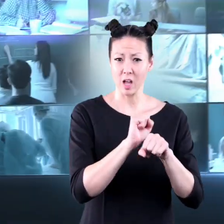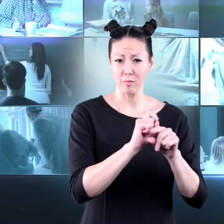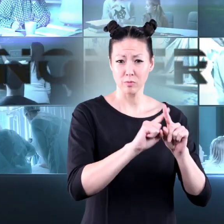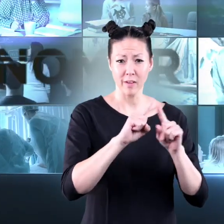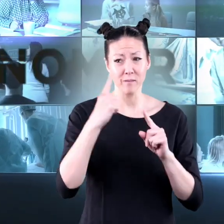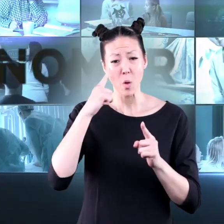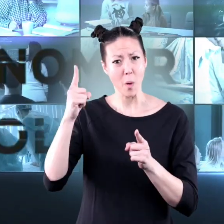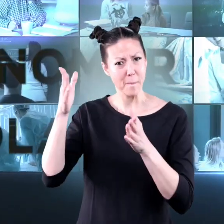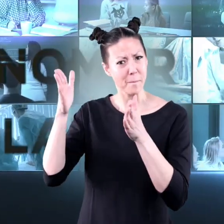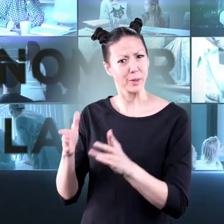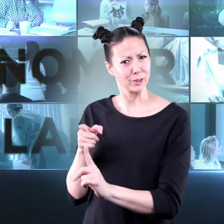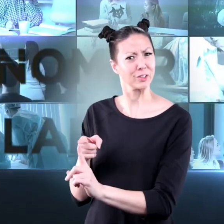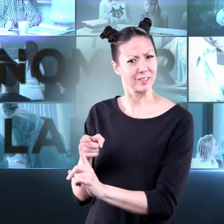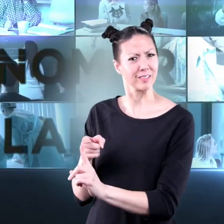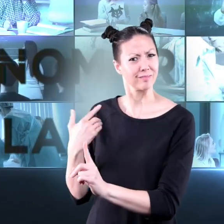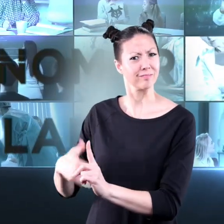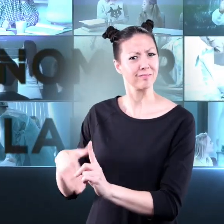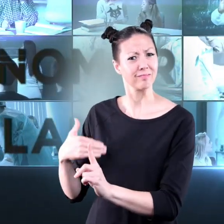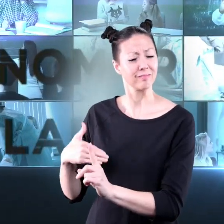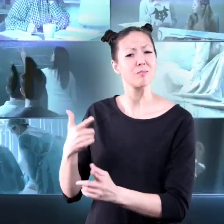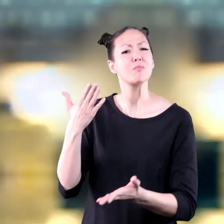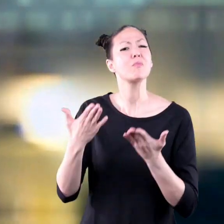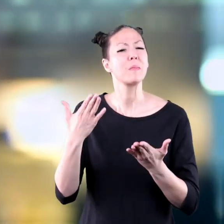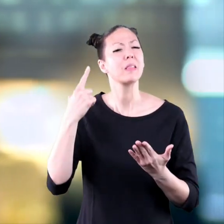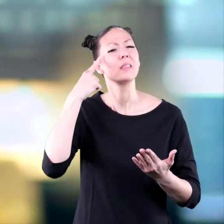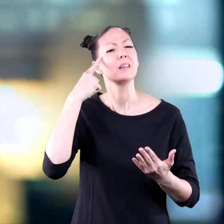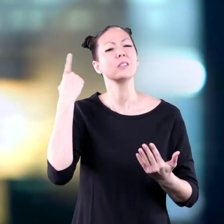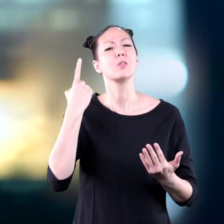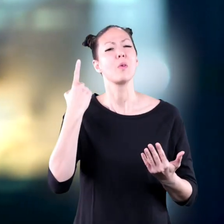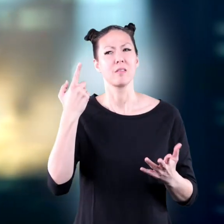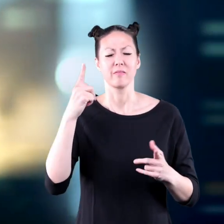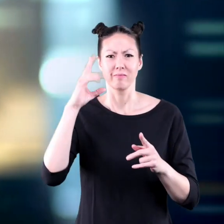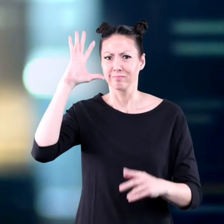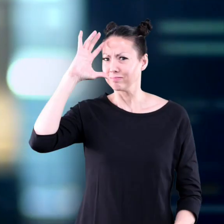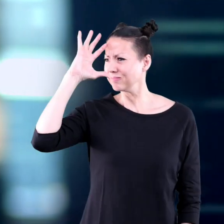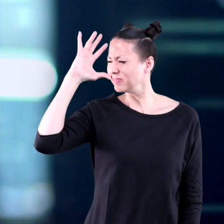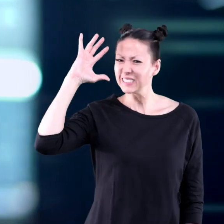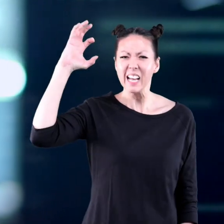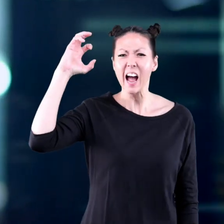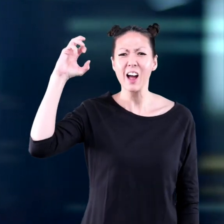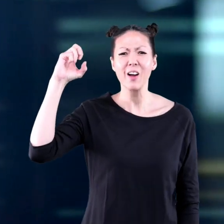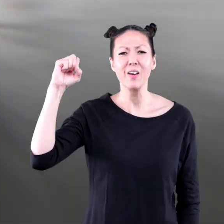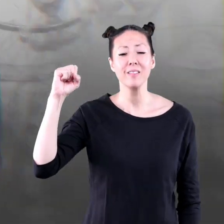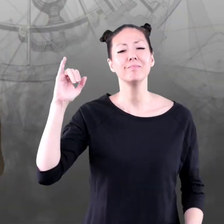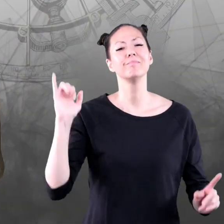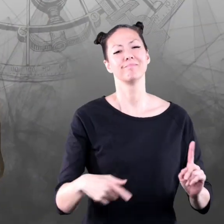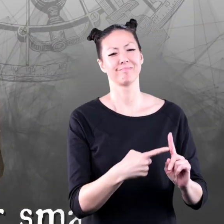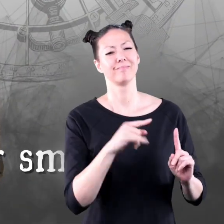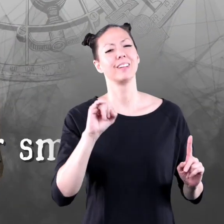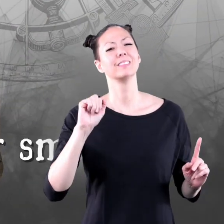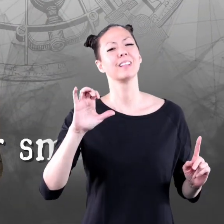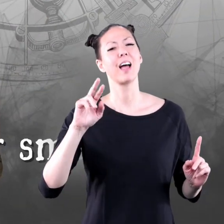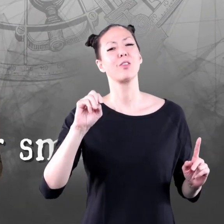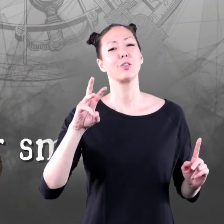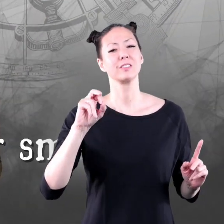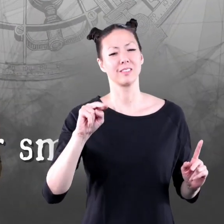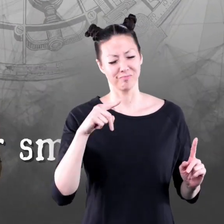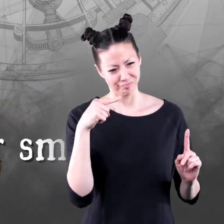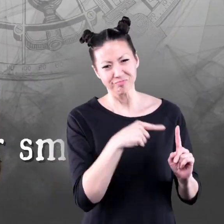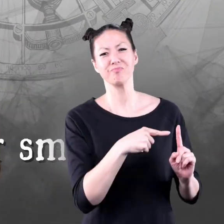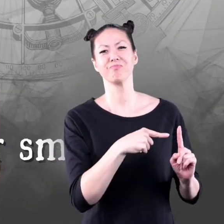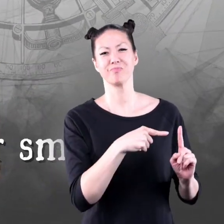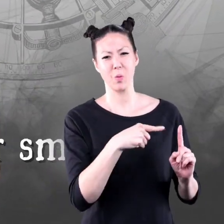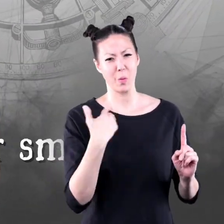jobs for one person to have. We would probably think someone like that was very smart. Well, Isaac Newton was.